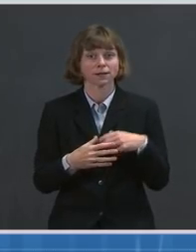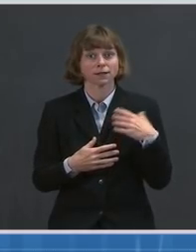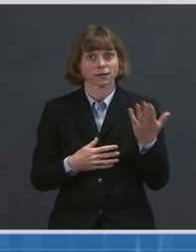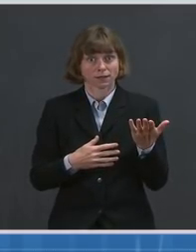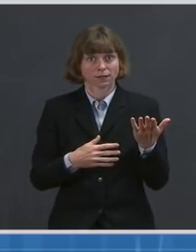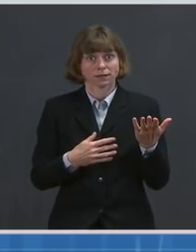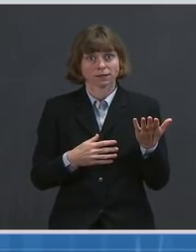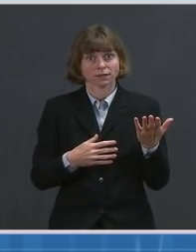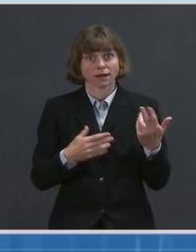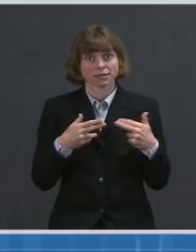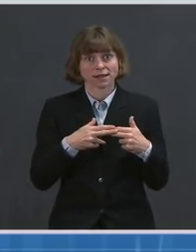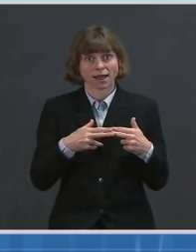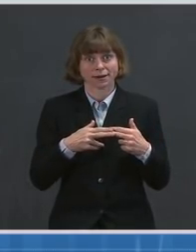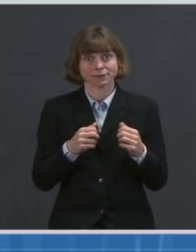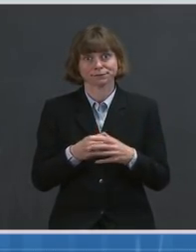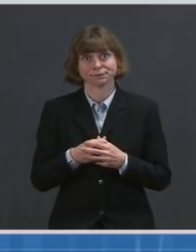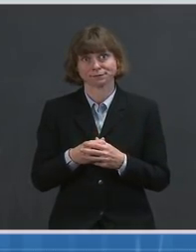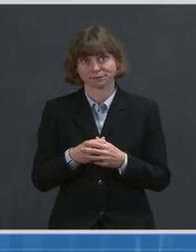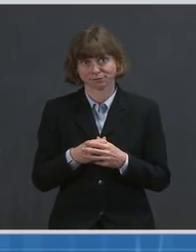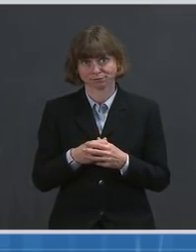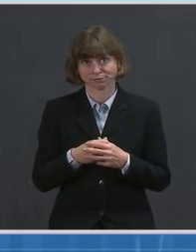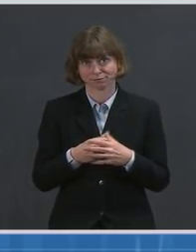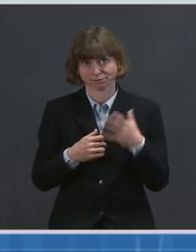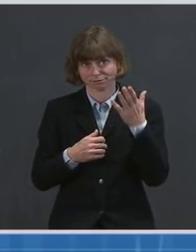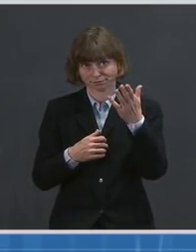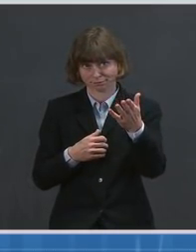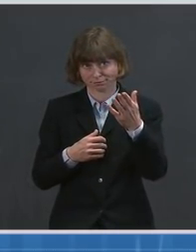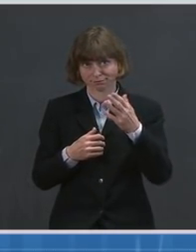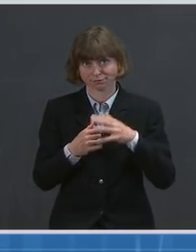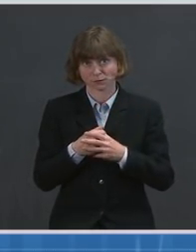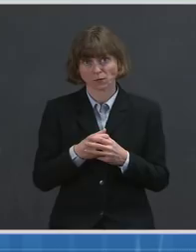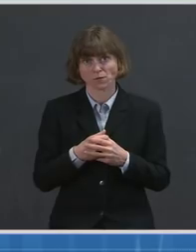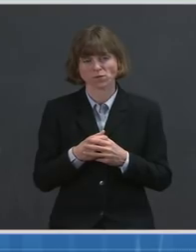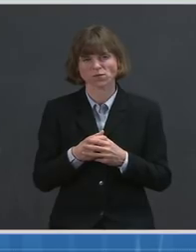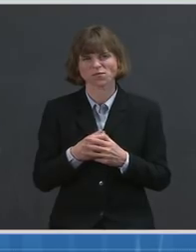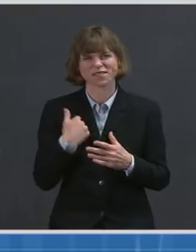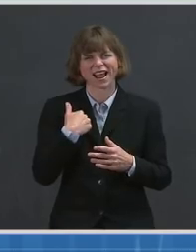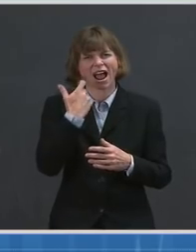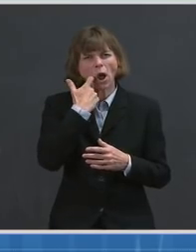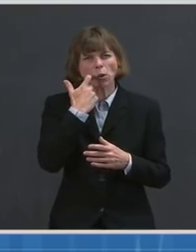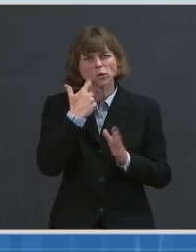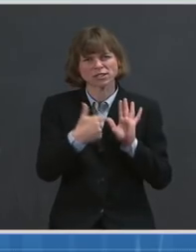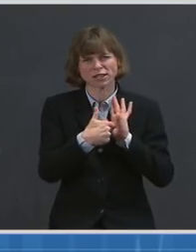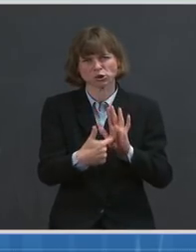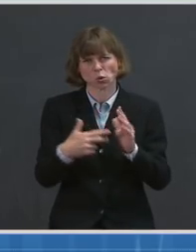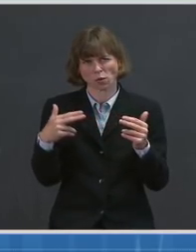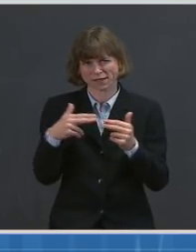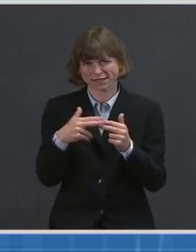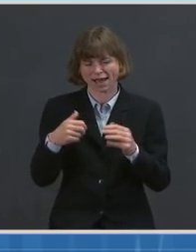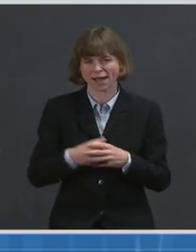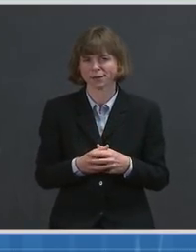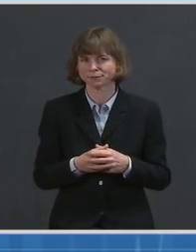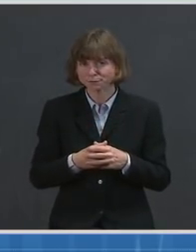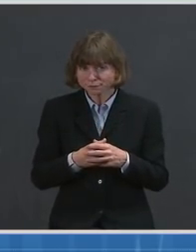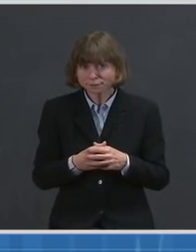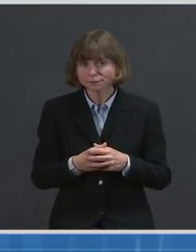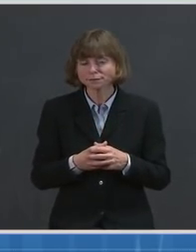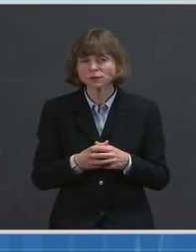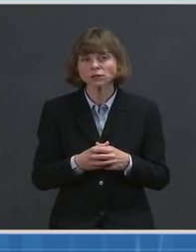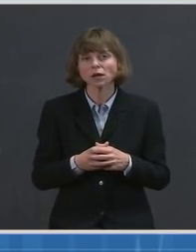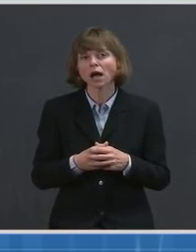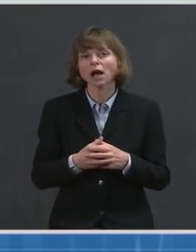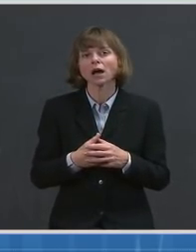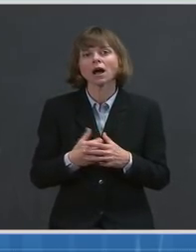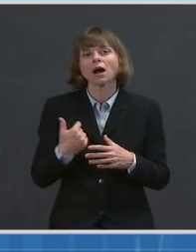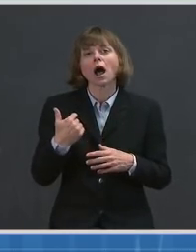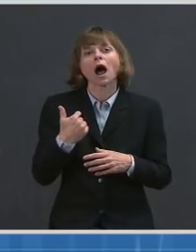next slide. This is a slide, again, which I had shown previously. And the reason I repeat it is because what I'm going to tell you over